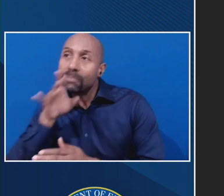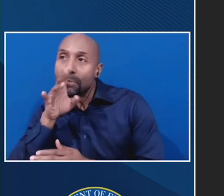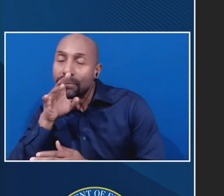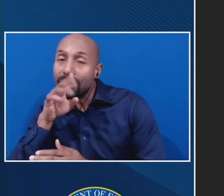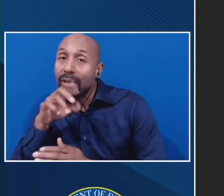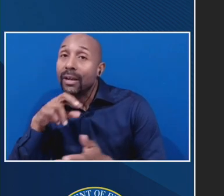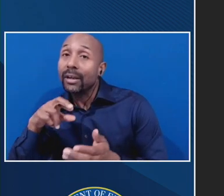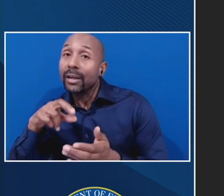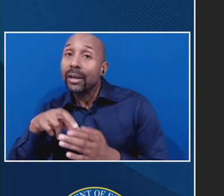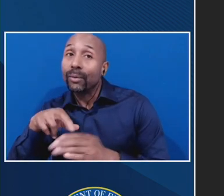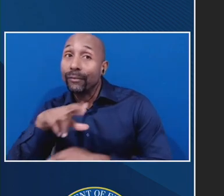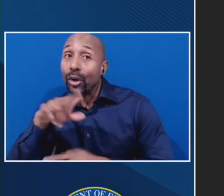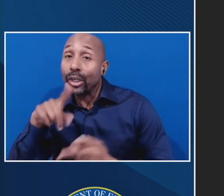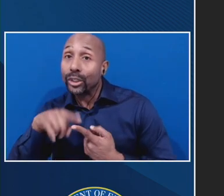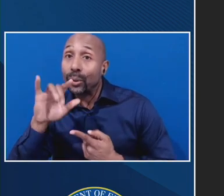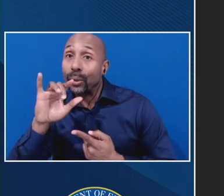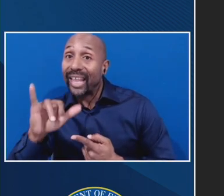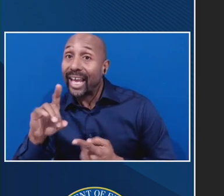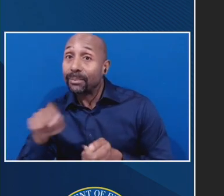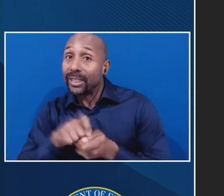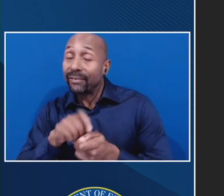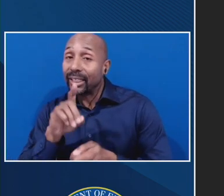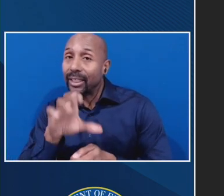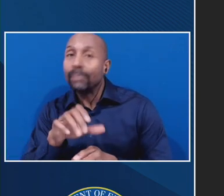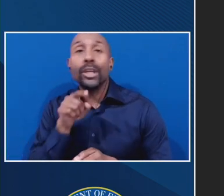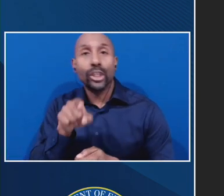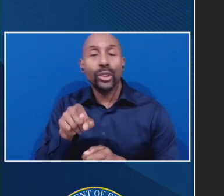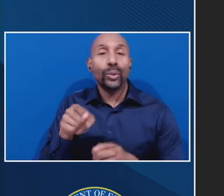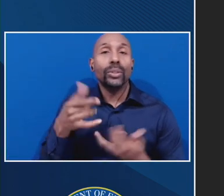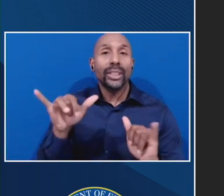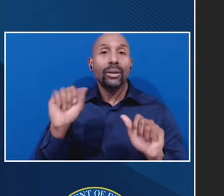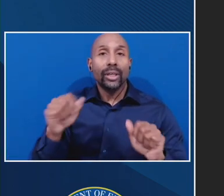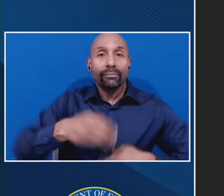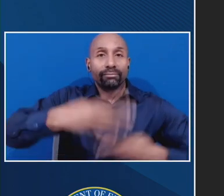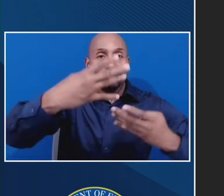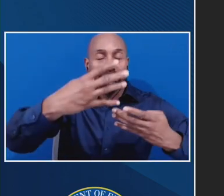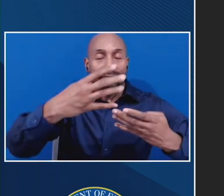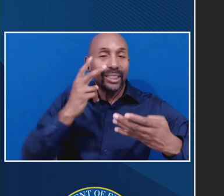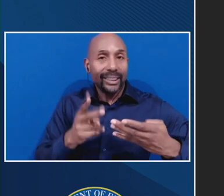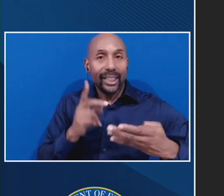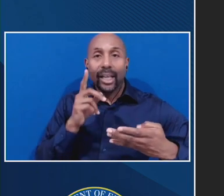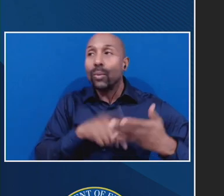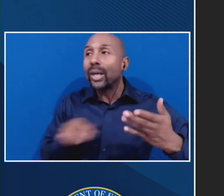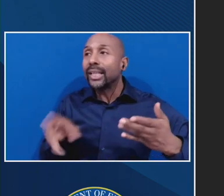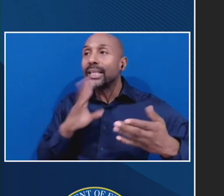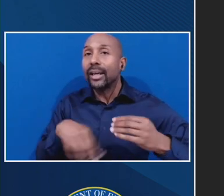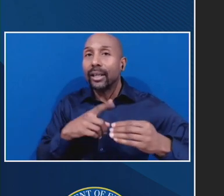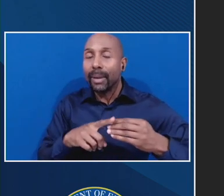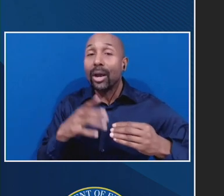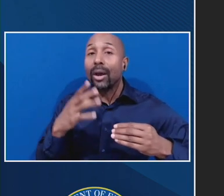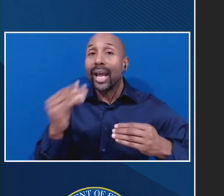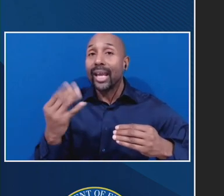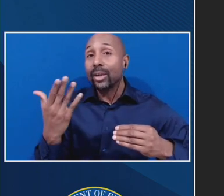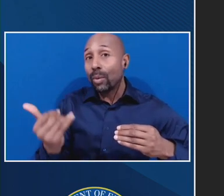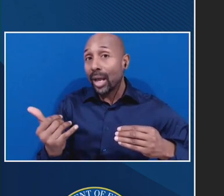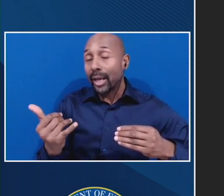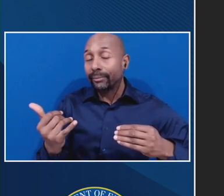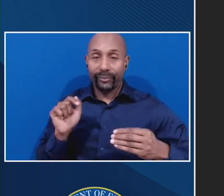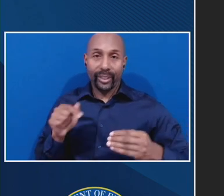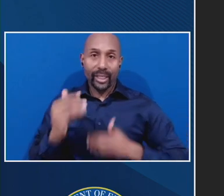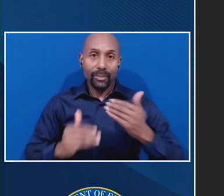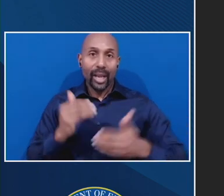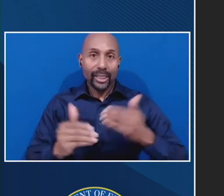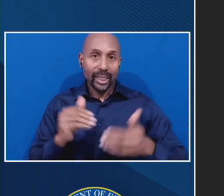you're able to see exactly what they're talking about and why they're talking about it. And the process is always allowed for